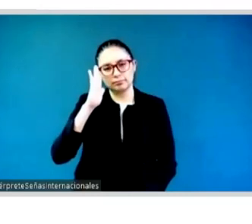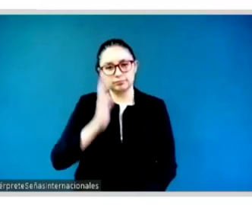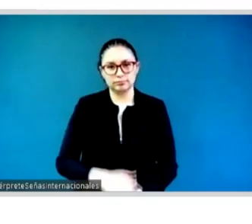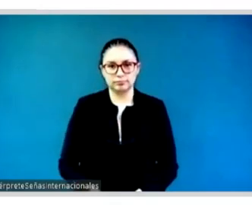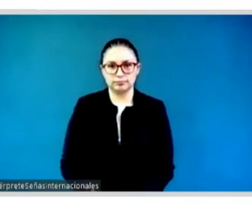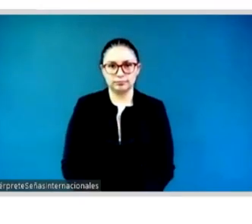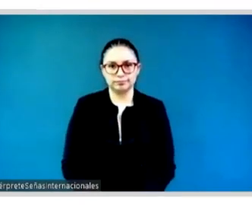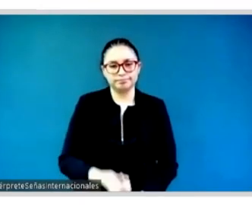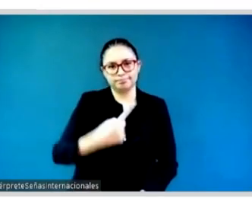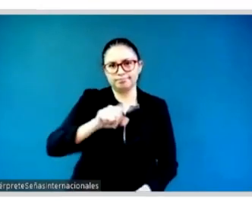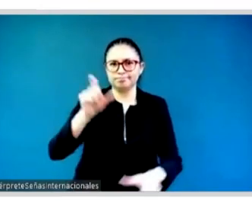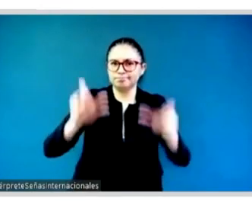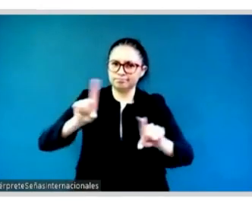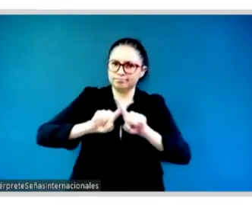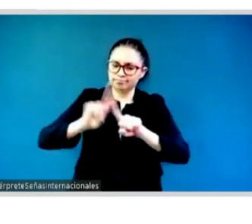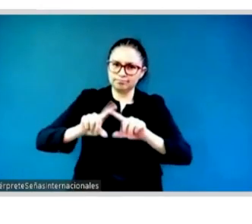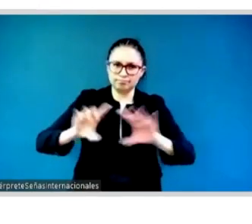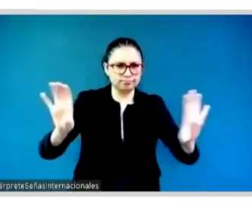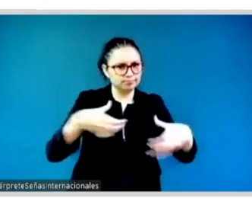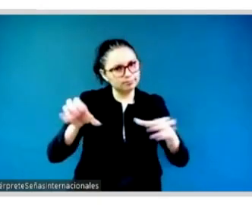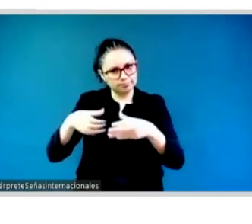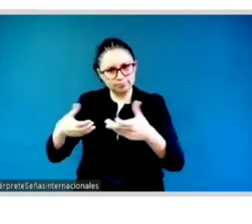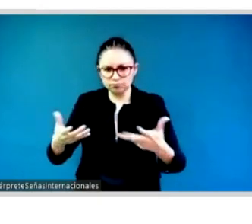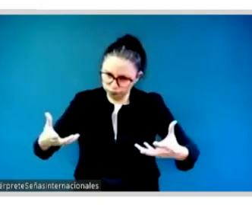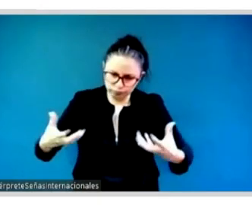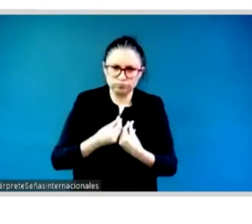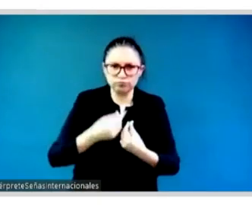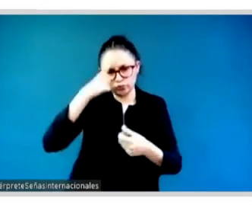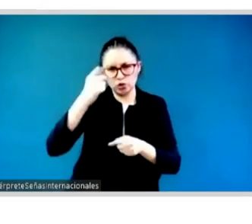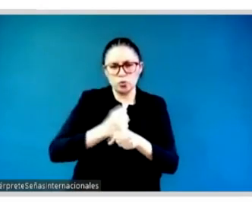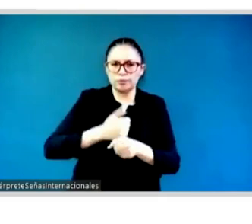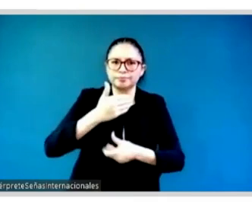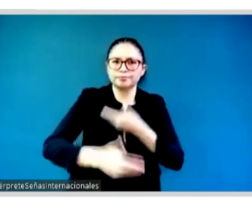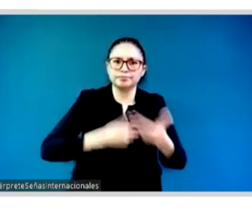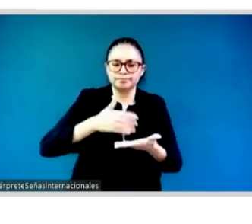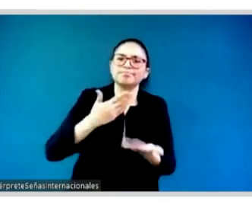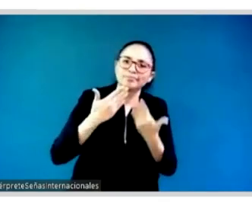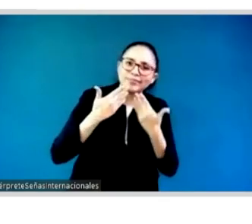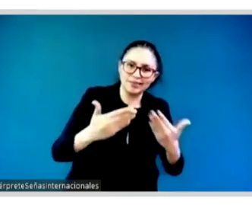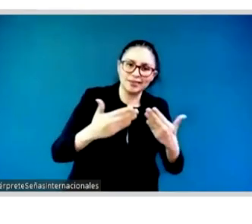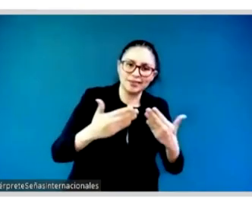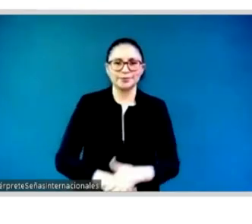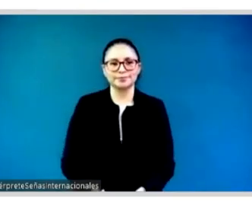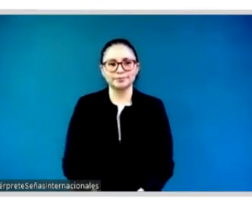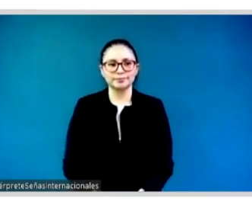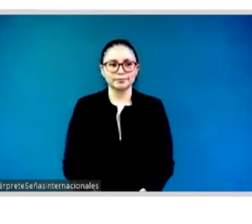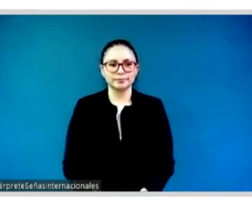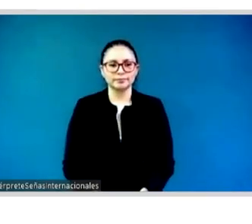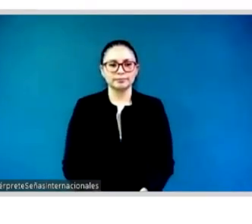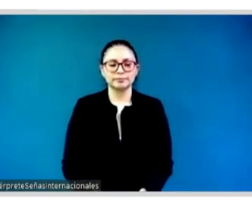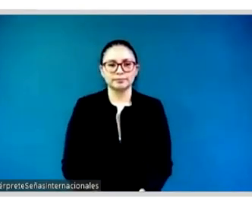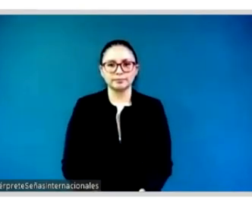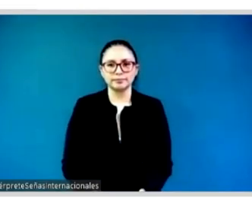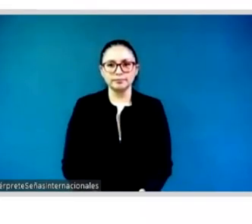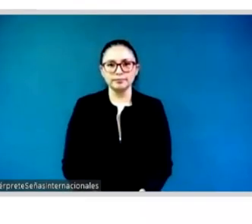last almost year now. It's been 25 years since Beijing and we